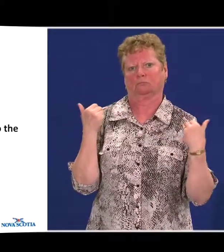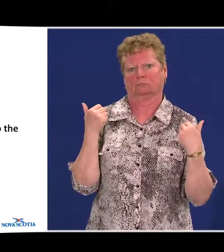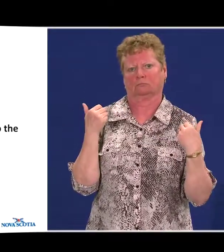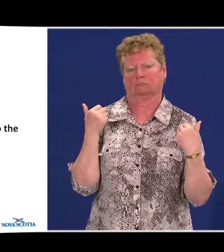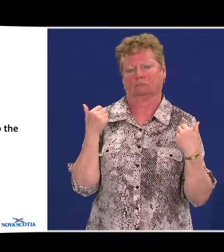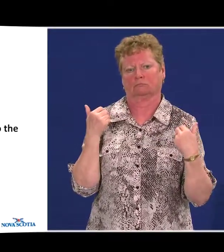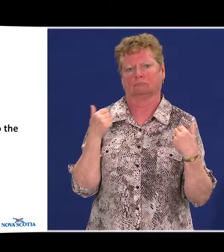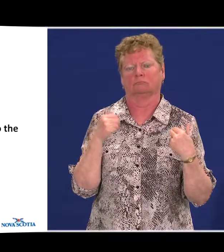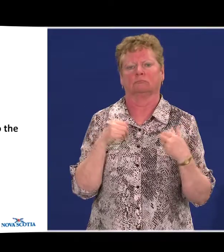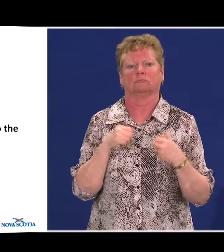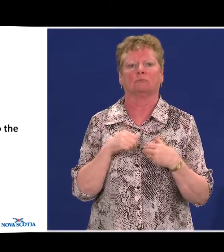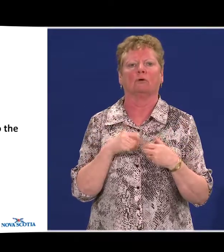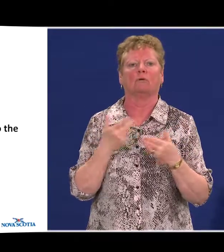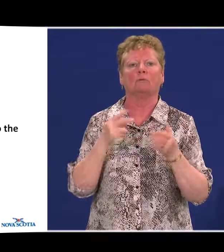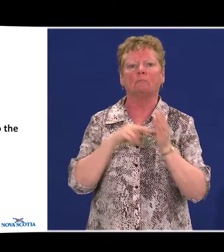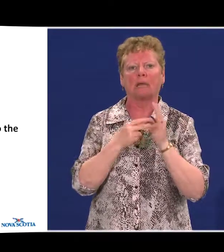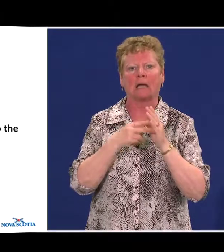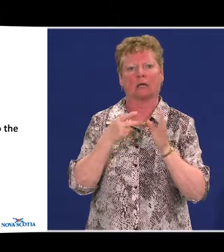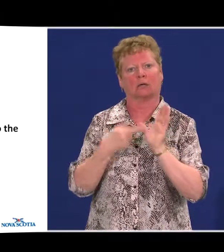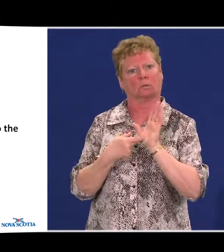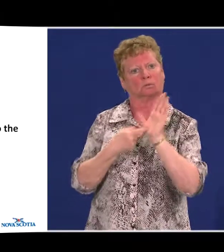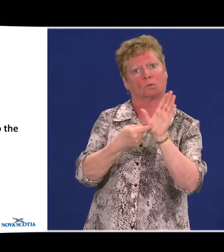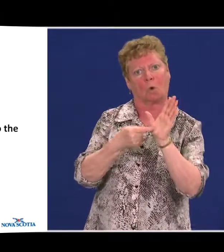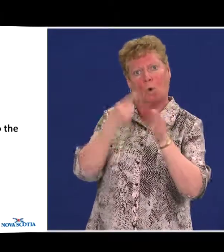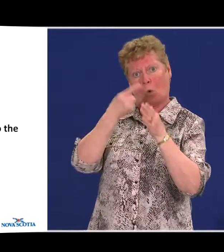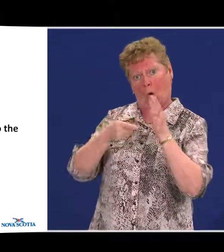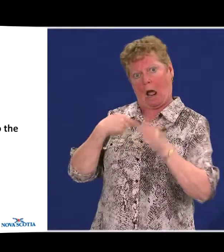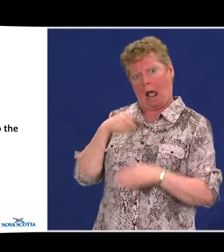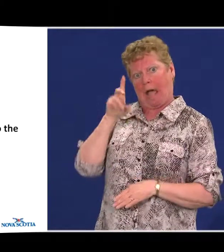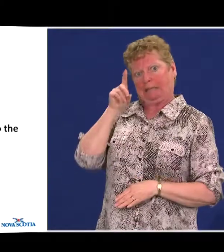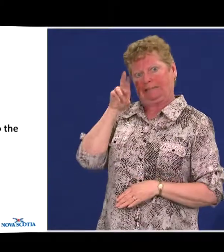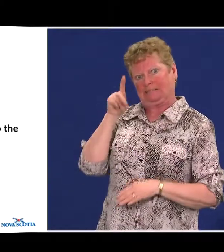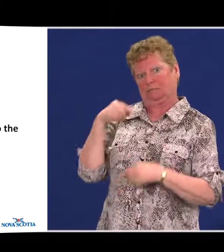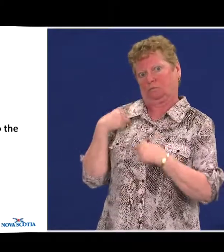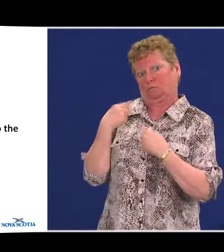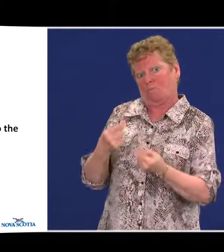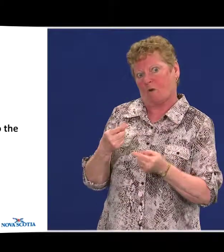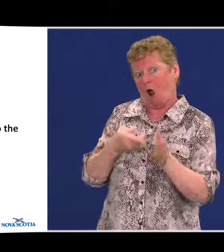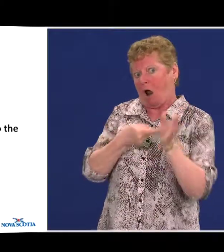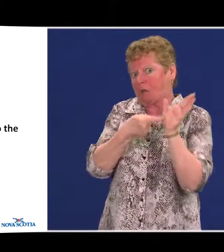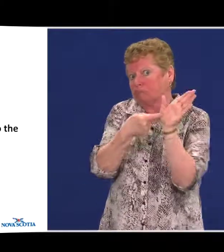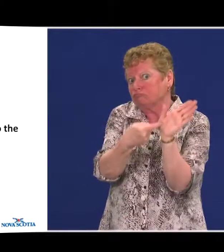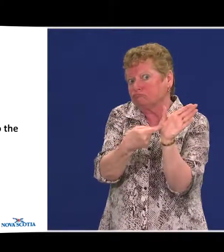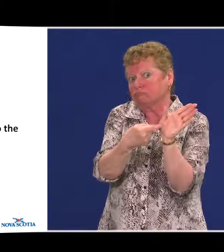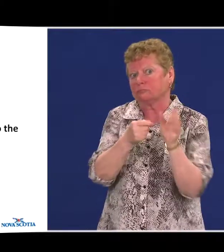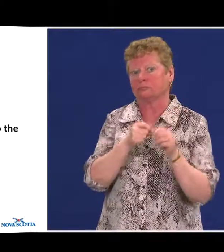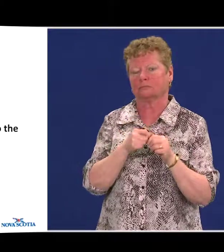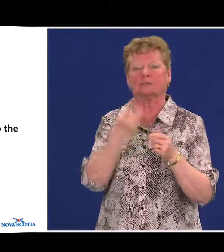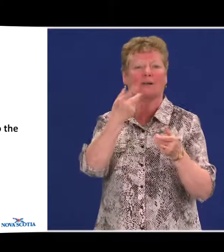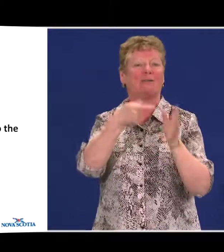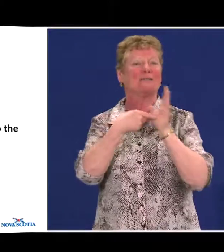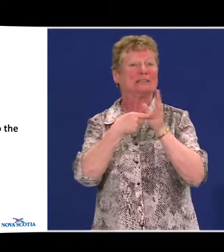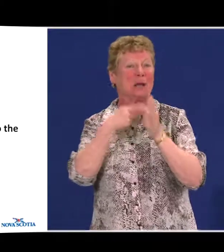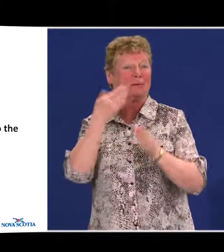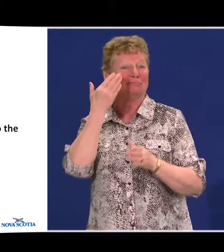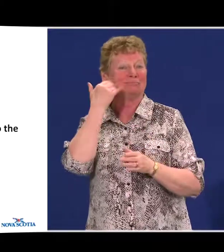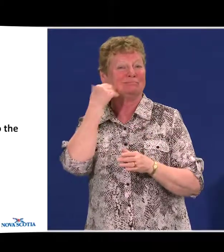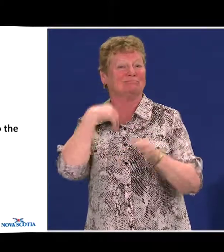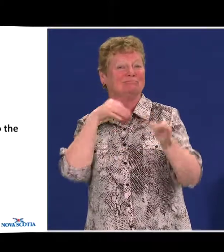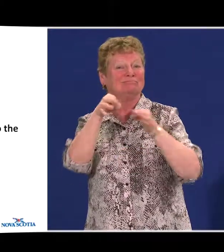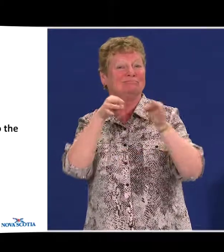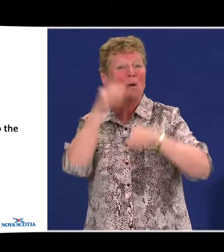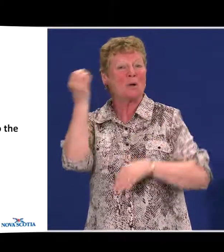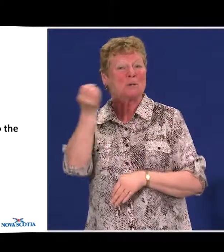what you've done to comply with the legislation. So, in Ontario, again, you know, they